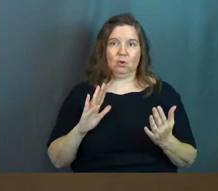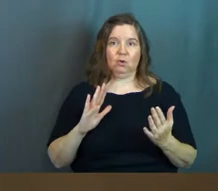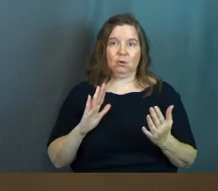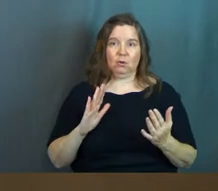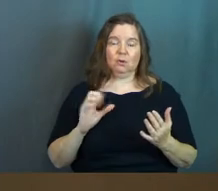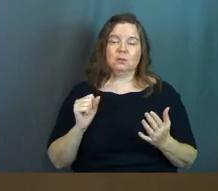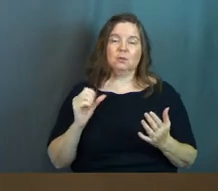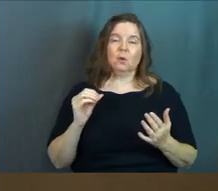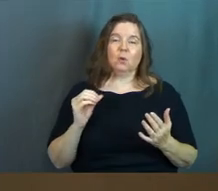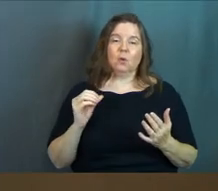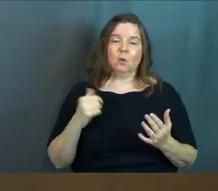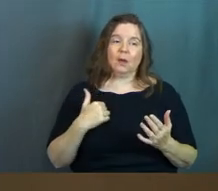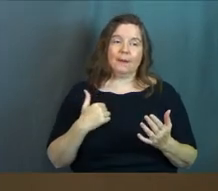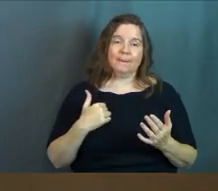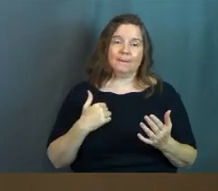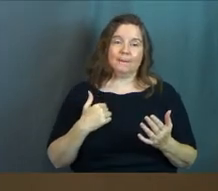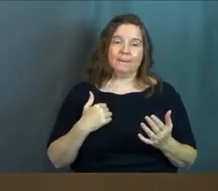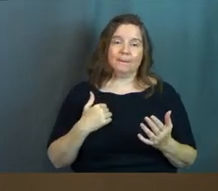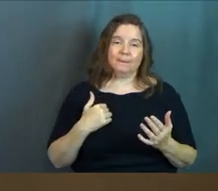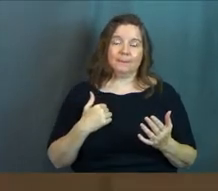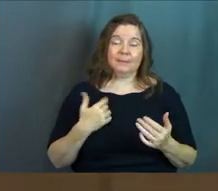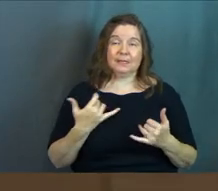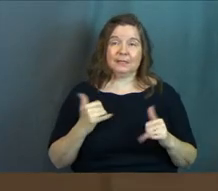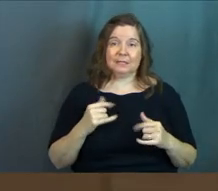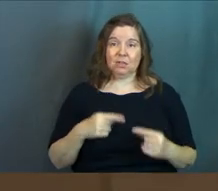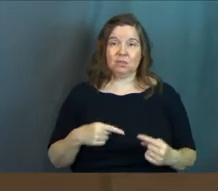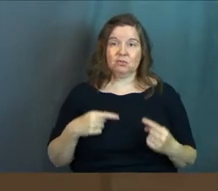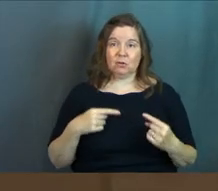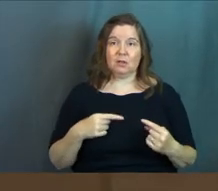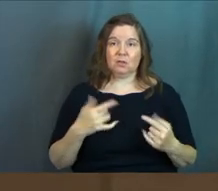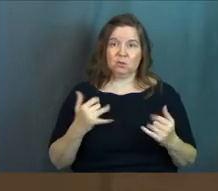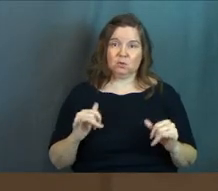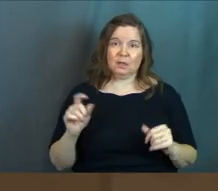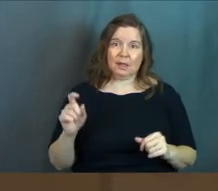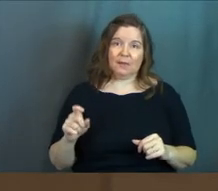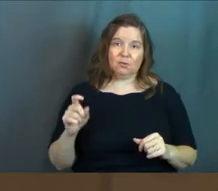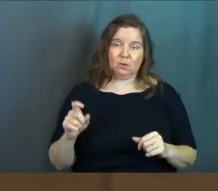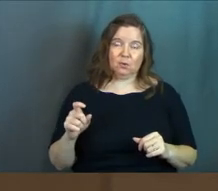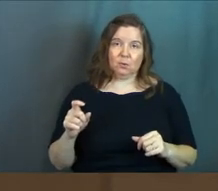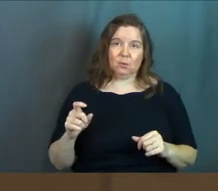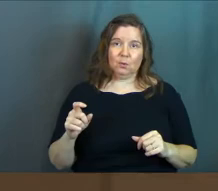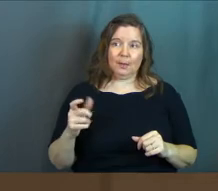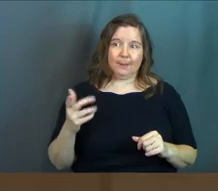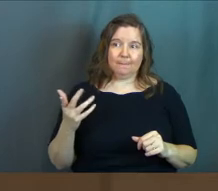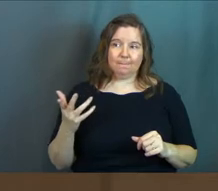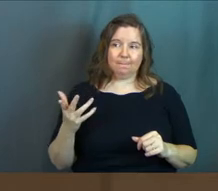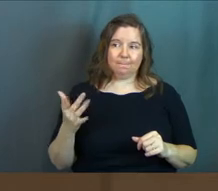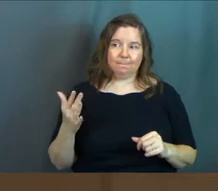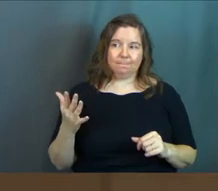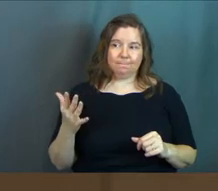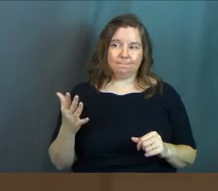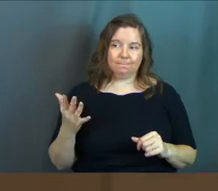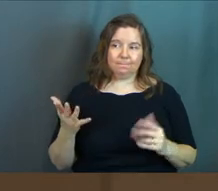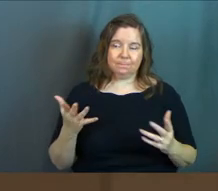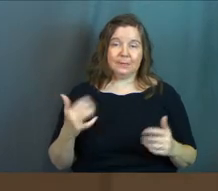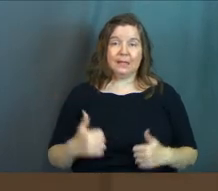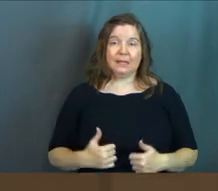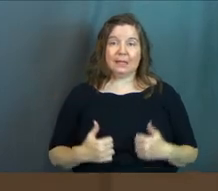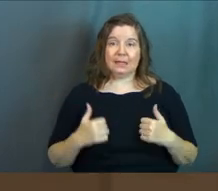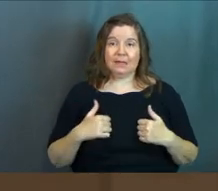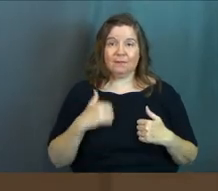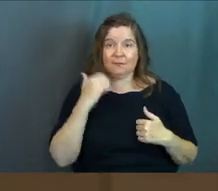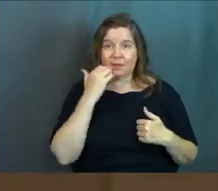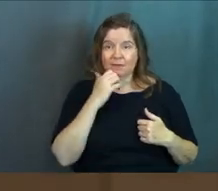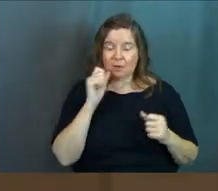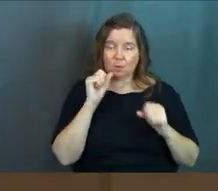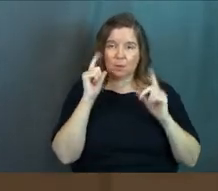Um, and so I'm just, it's still a struggle. You know, you still have to, um, live your life